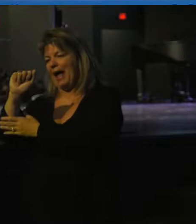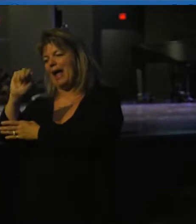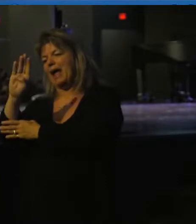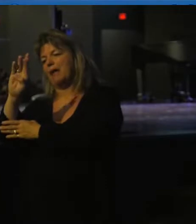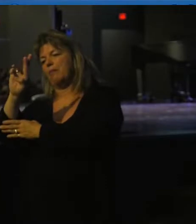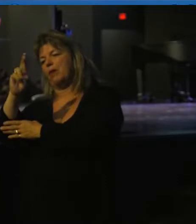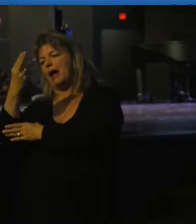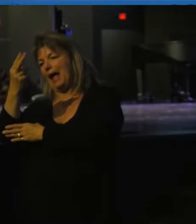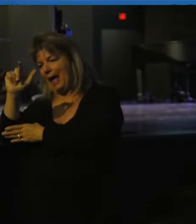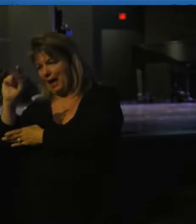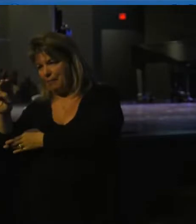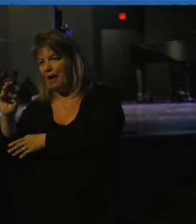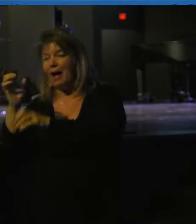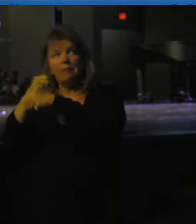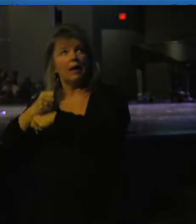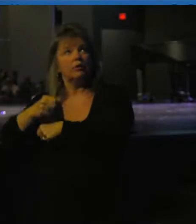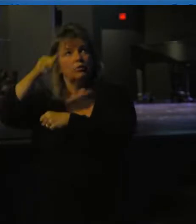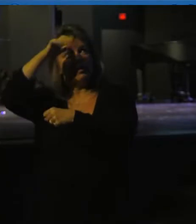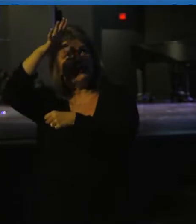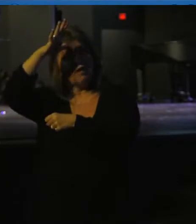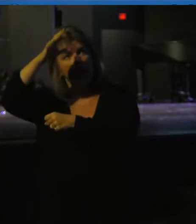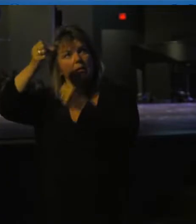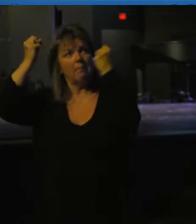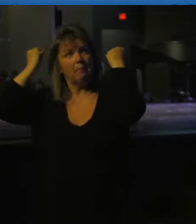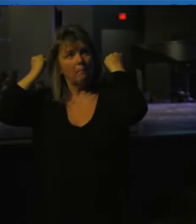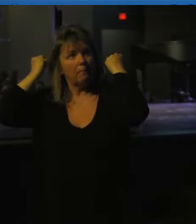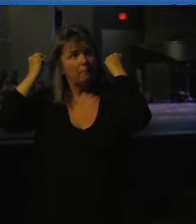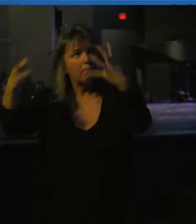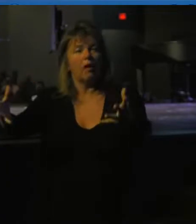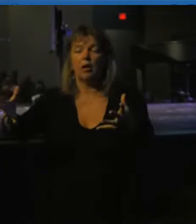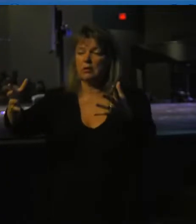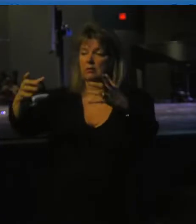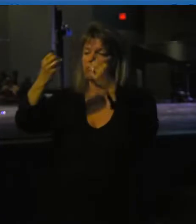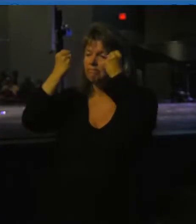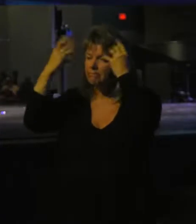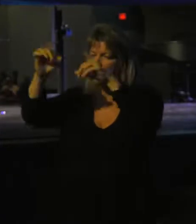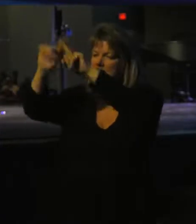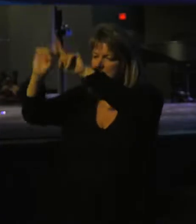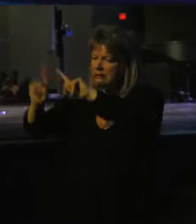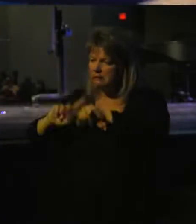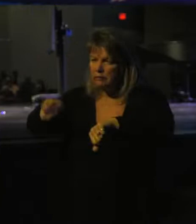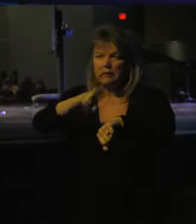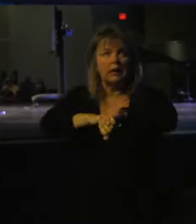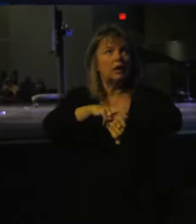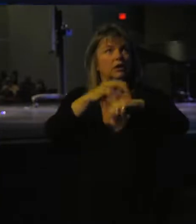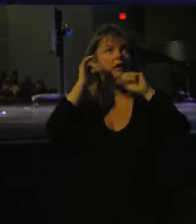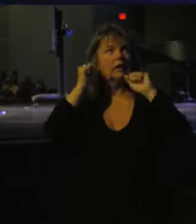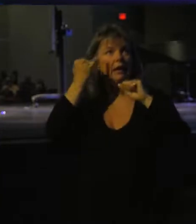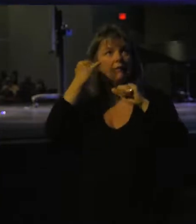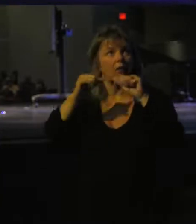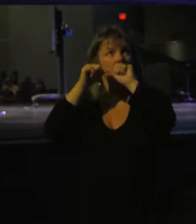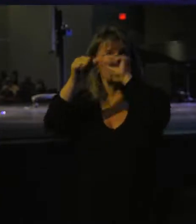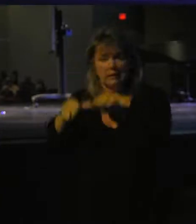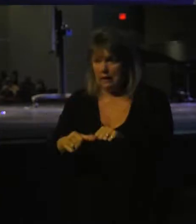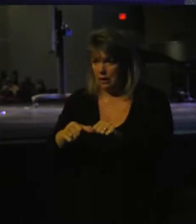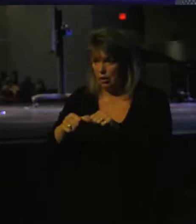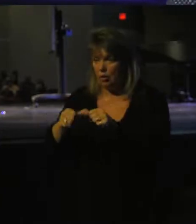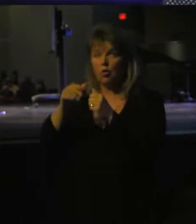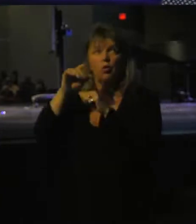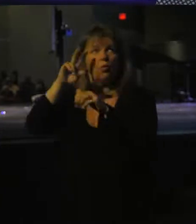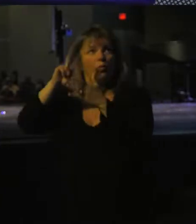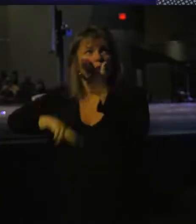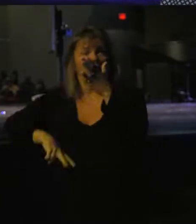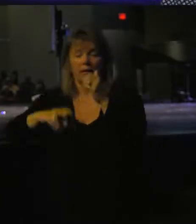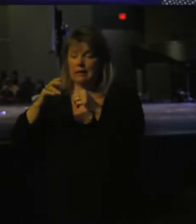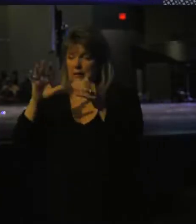For I have made you the father of a multitude of nations. If you continue on in that text, he talks